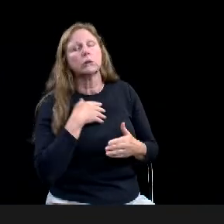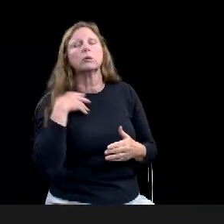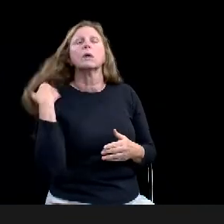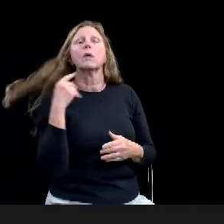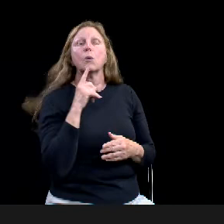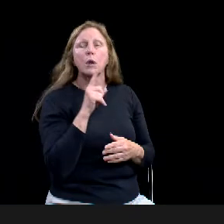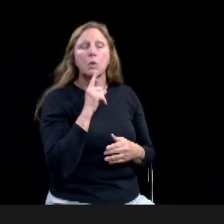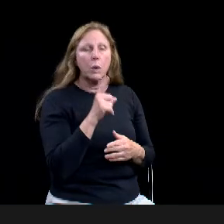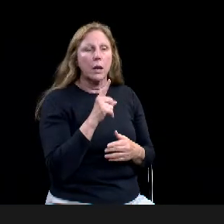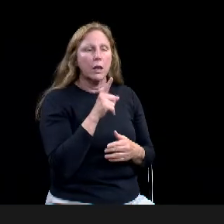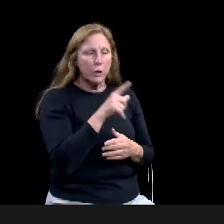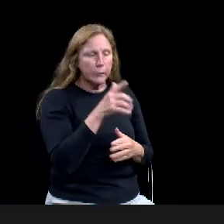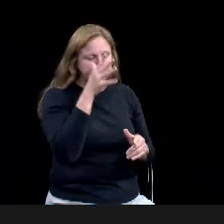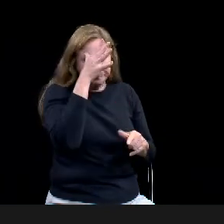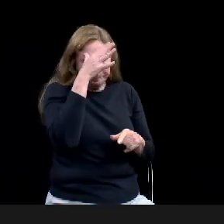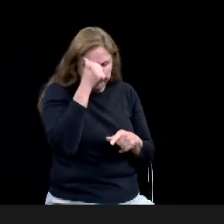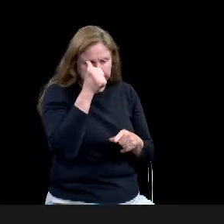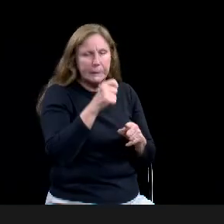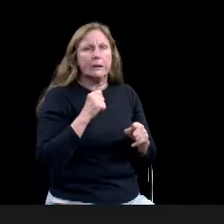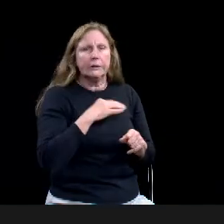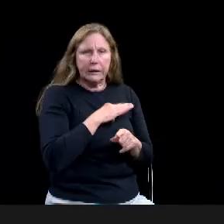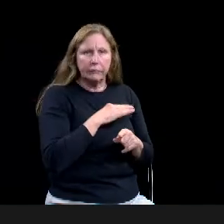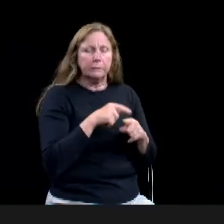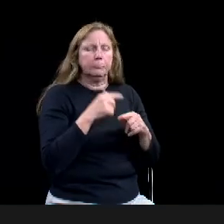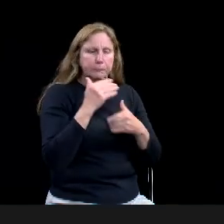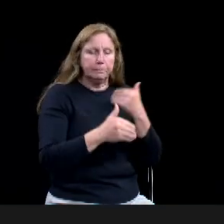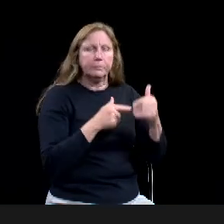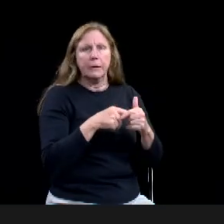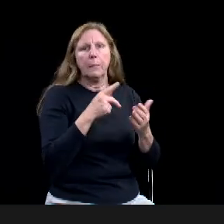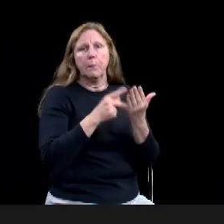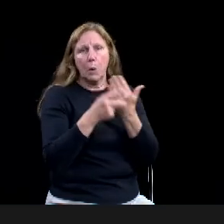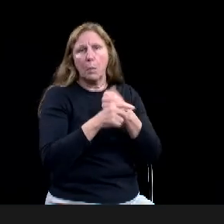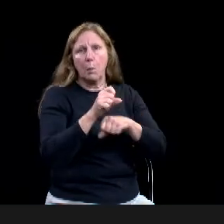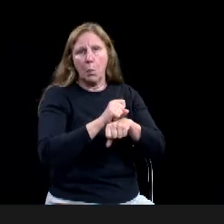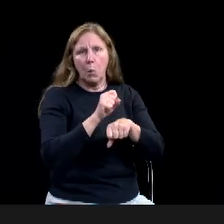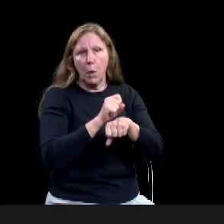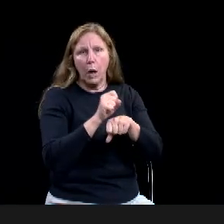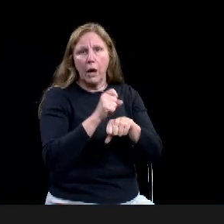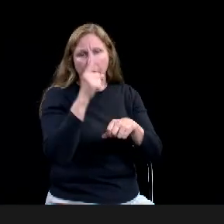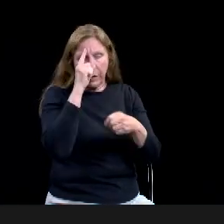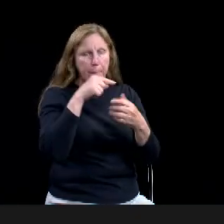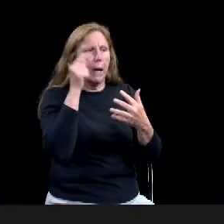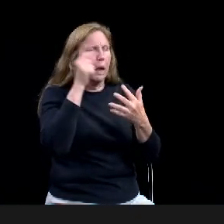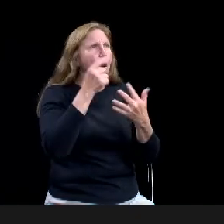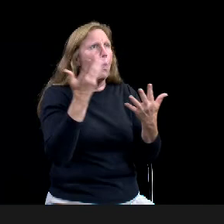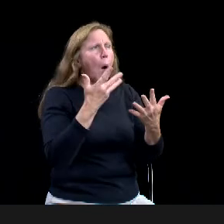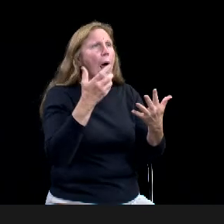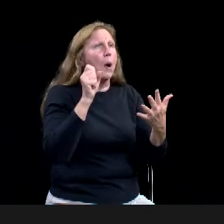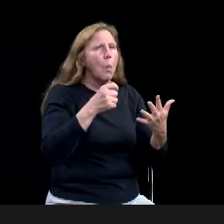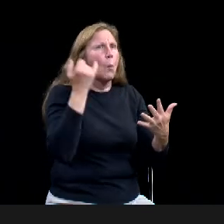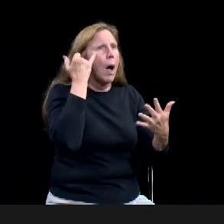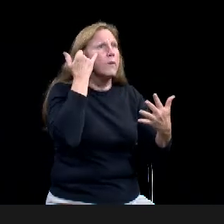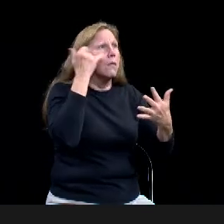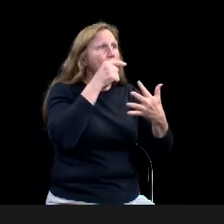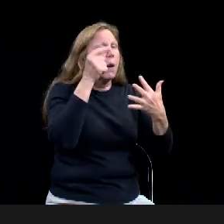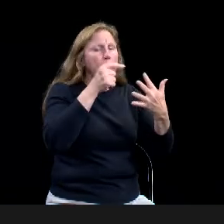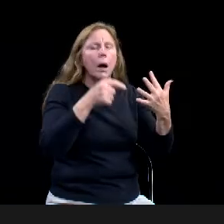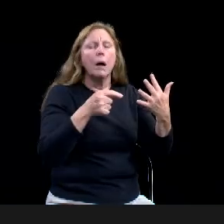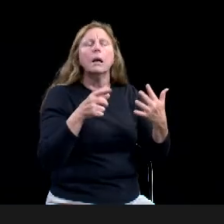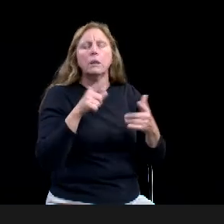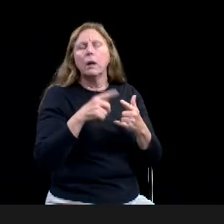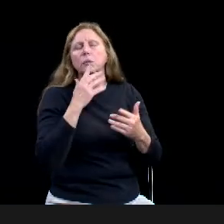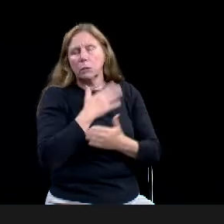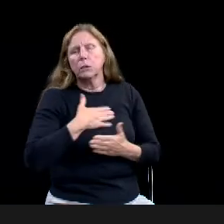even all of the objections. So I do appreciate you in that. I do want to make it as easy as possible for our neighborhood